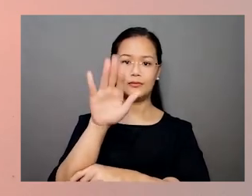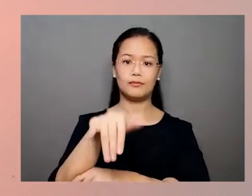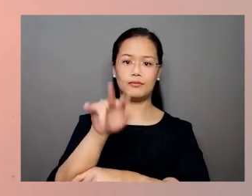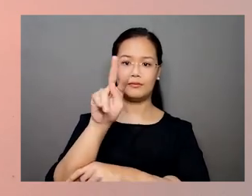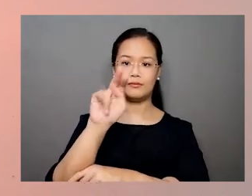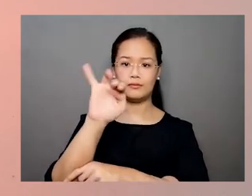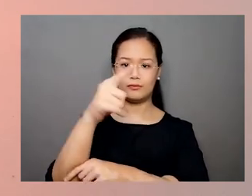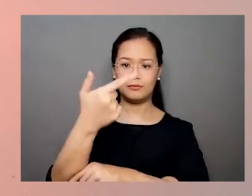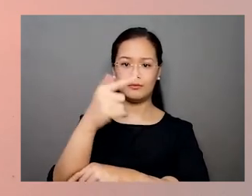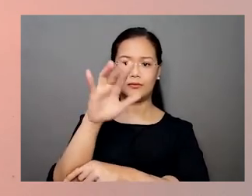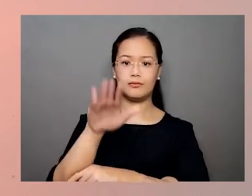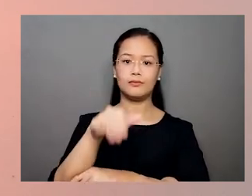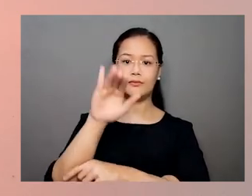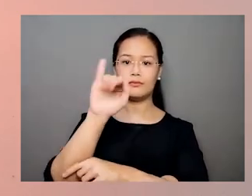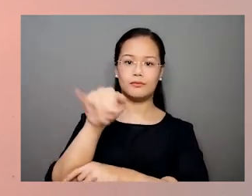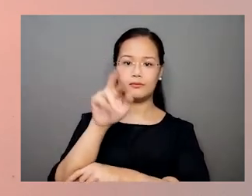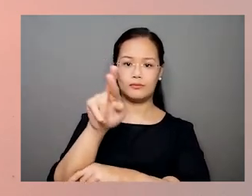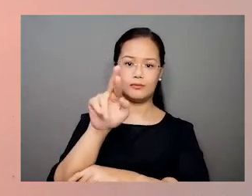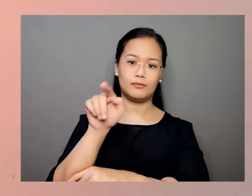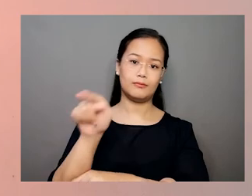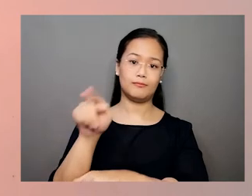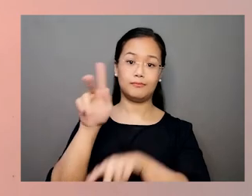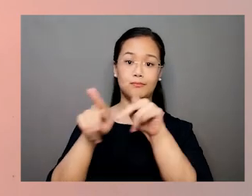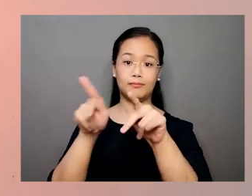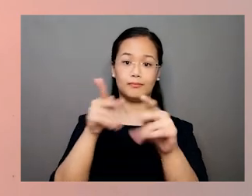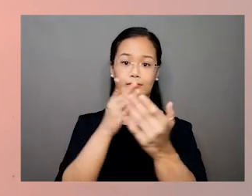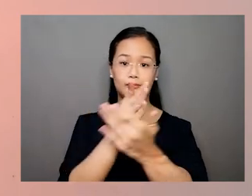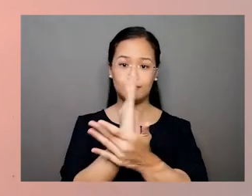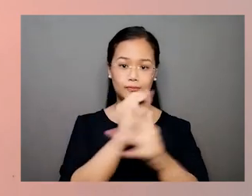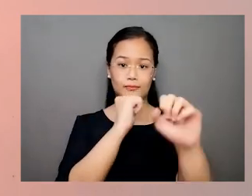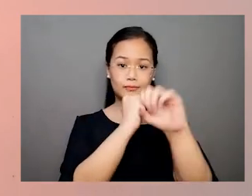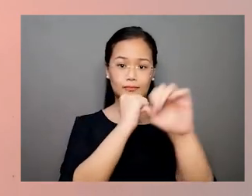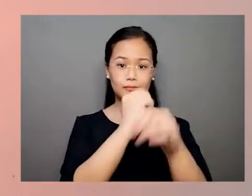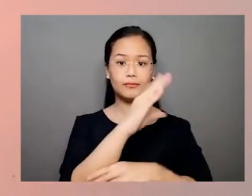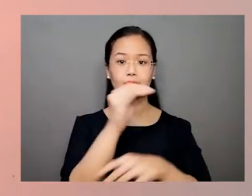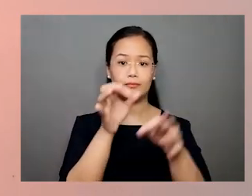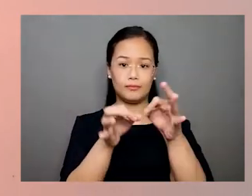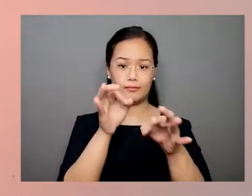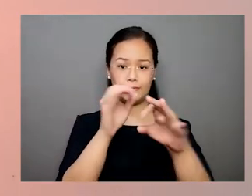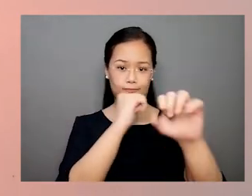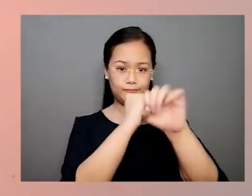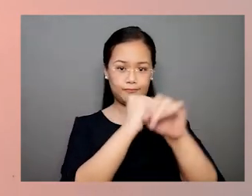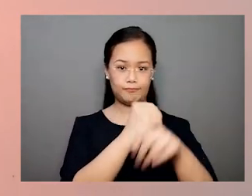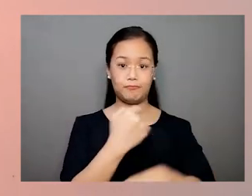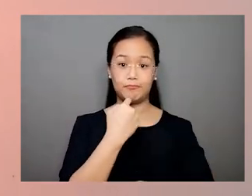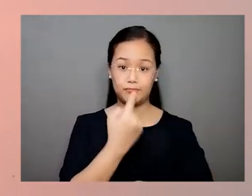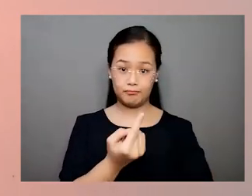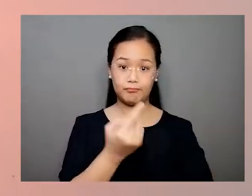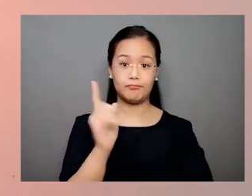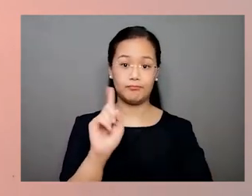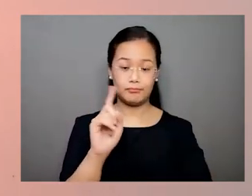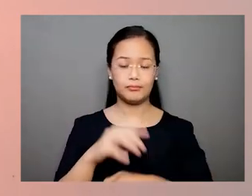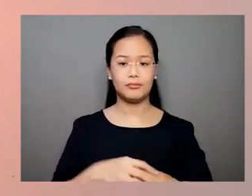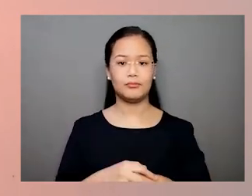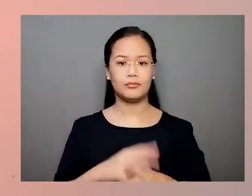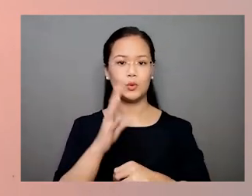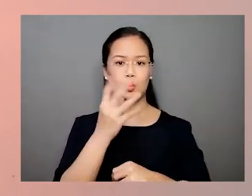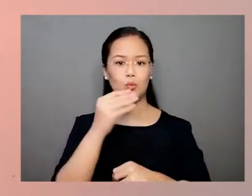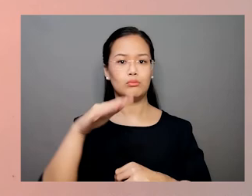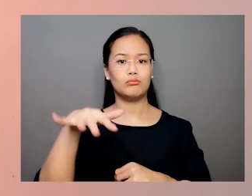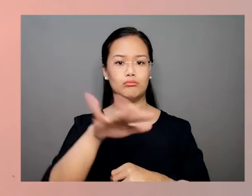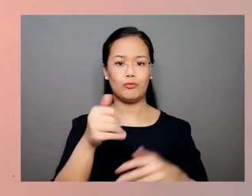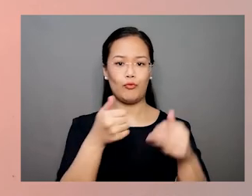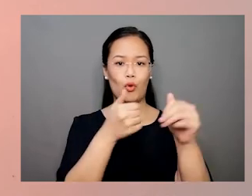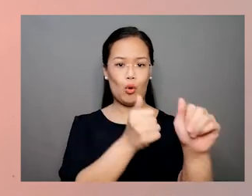activist, a justice advocate. He said, and I quote, Those who